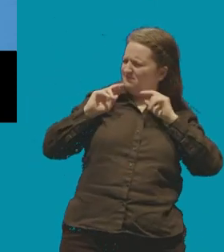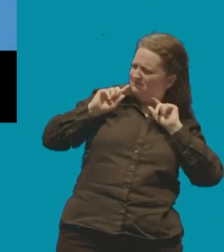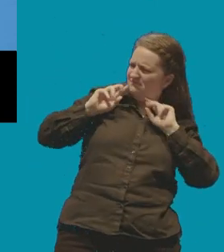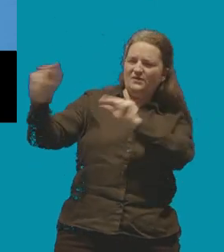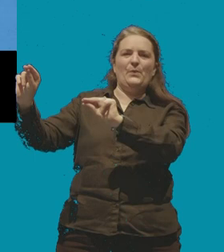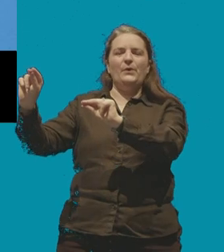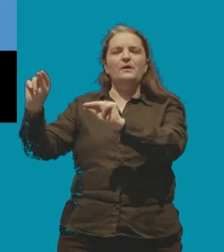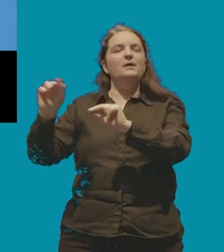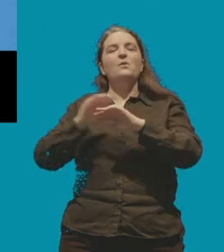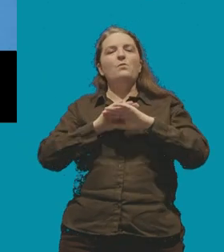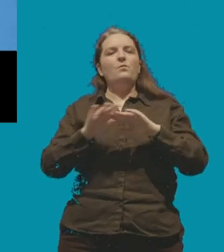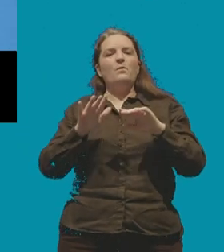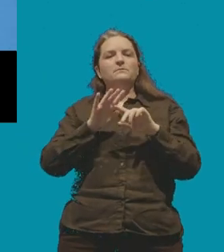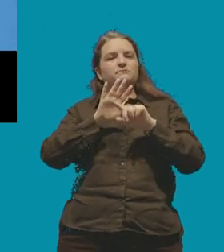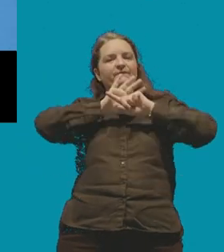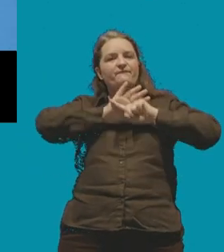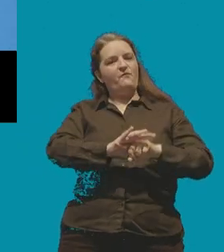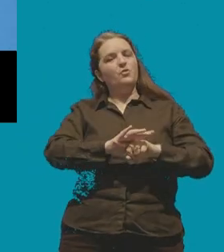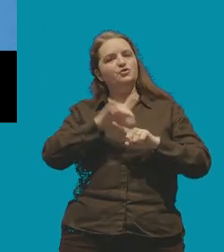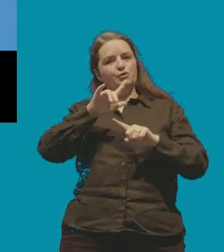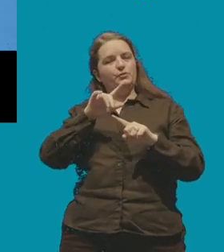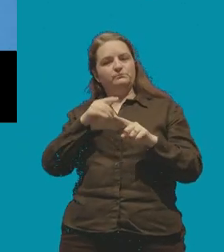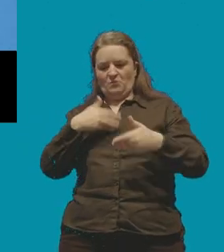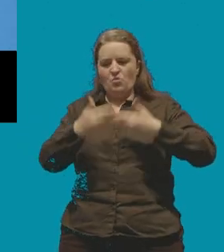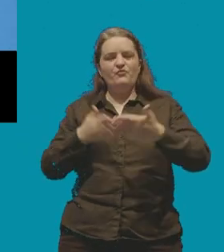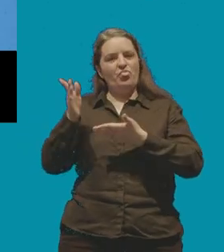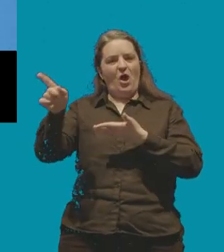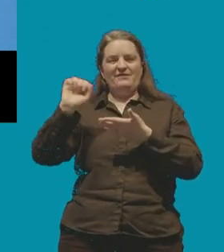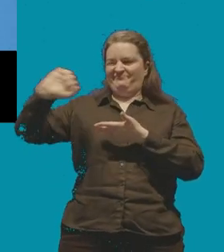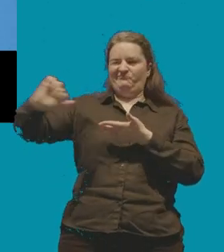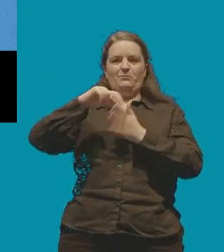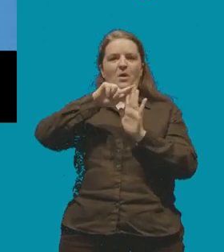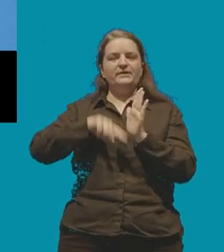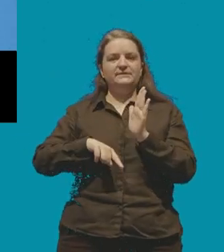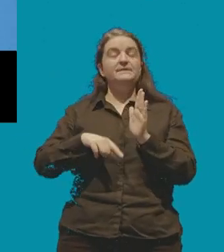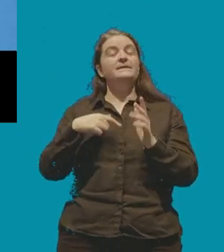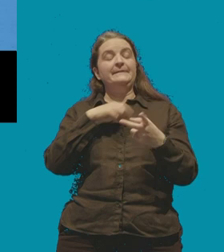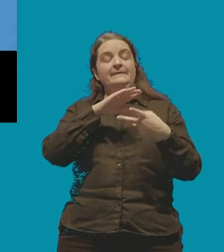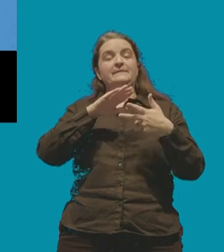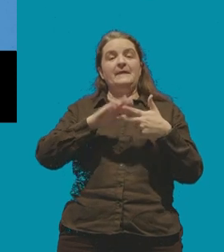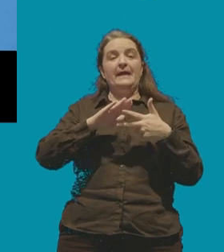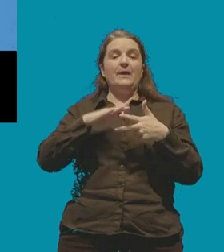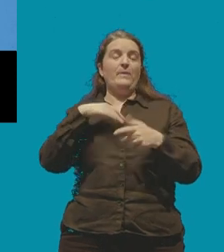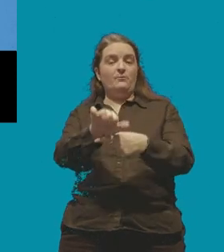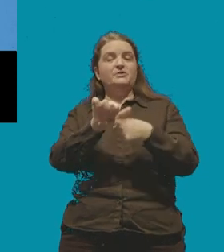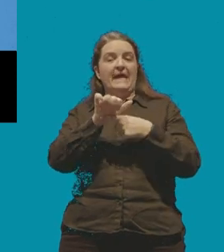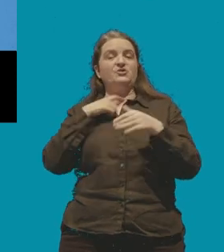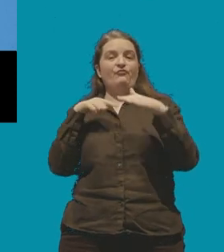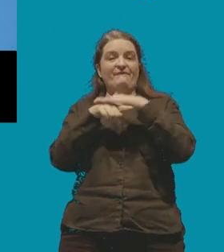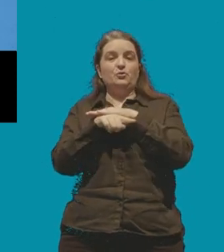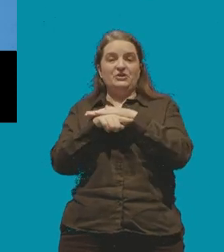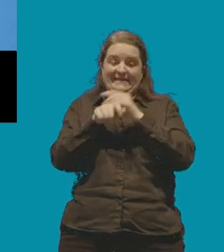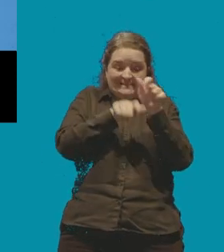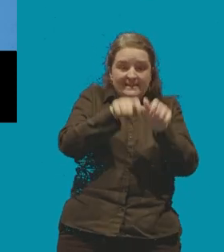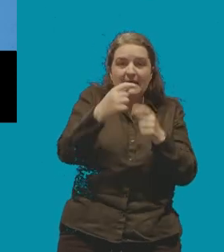implement these inhumane policies and most importantly of all we protected refugees who would otherwise have been the subject